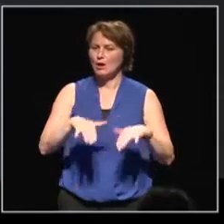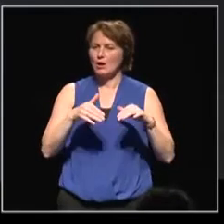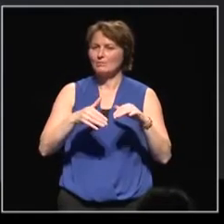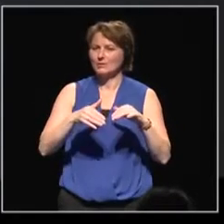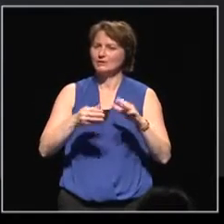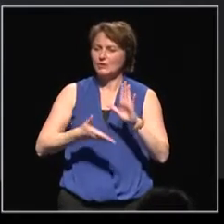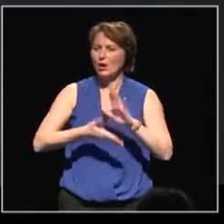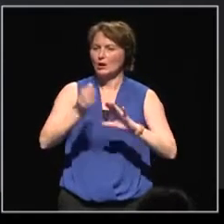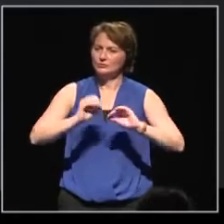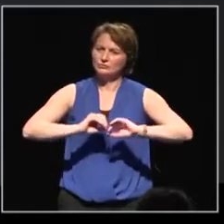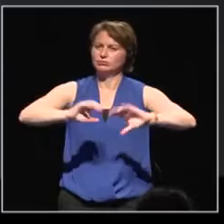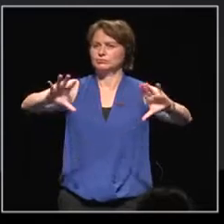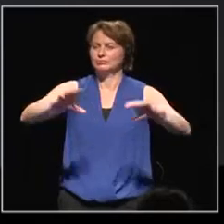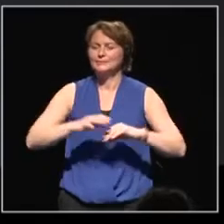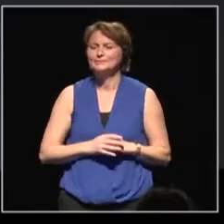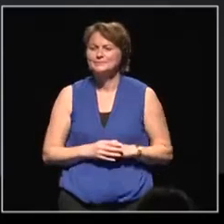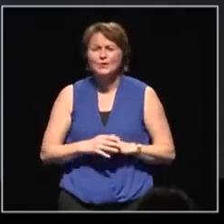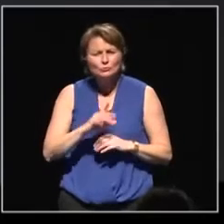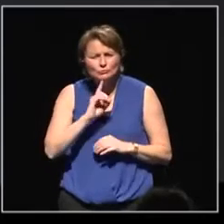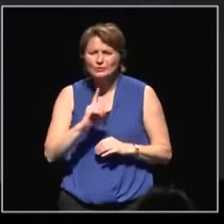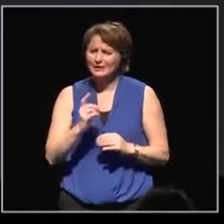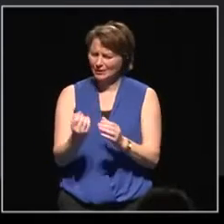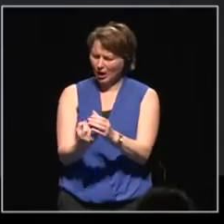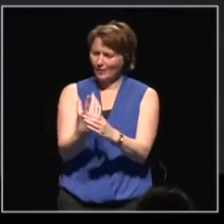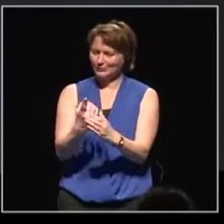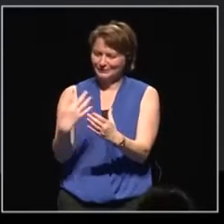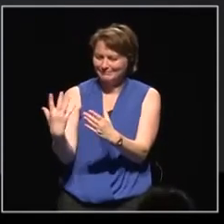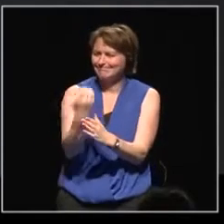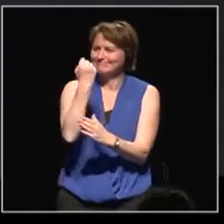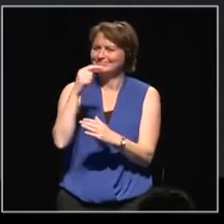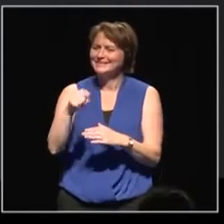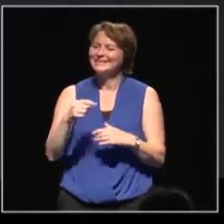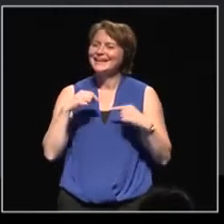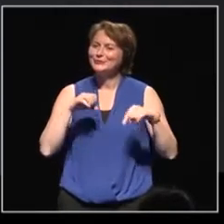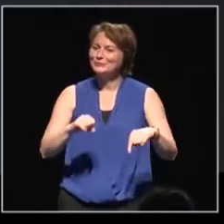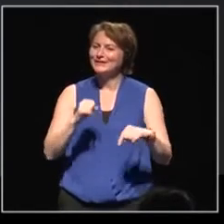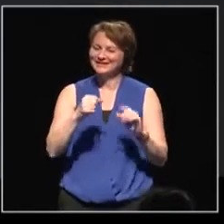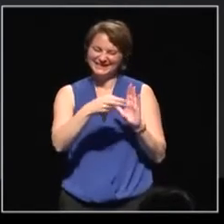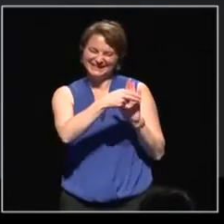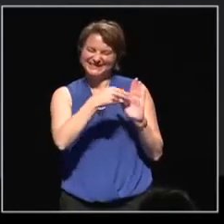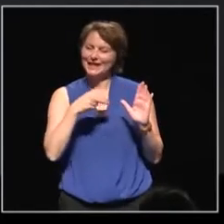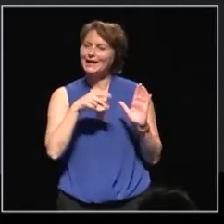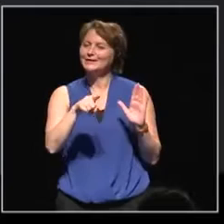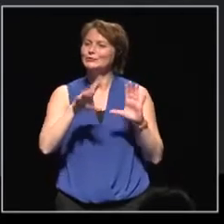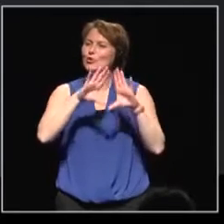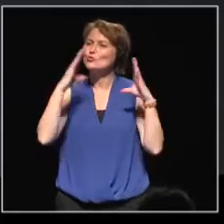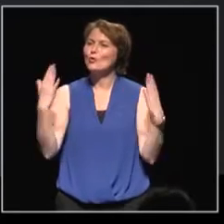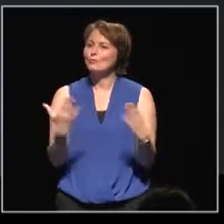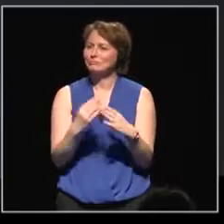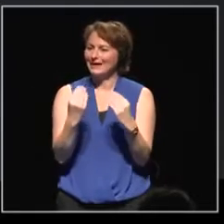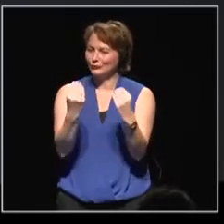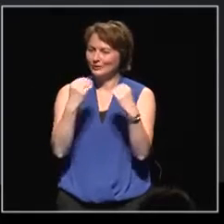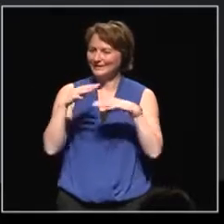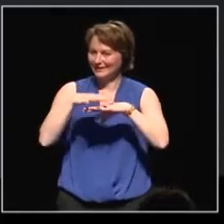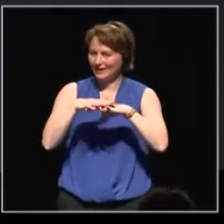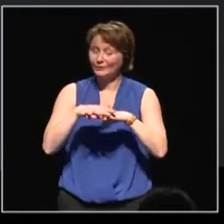The opportunity is there to really help strengthen the standing and status of global education work of